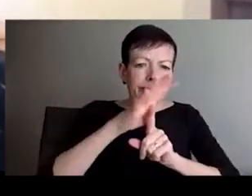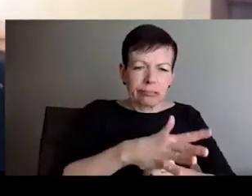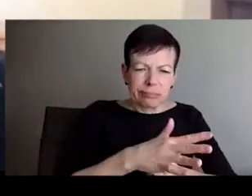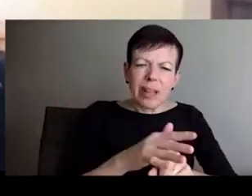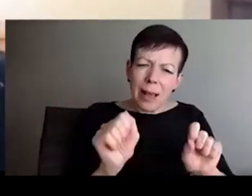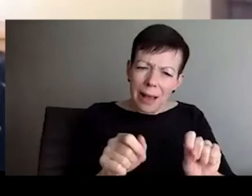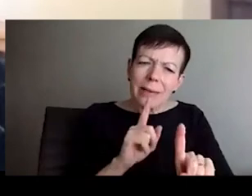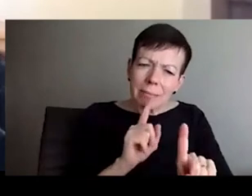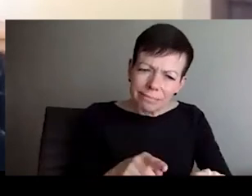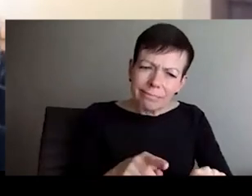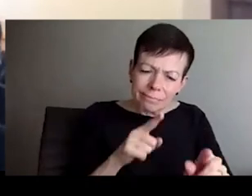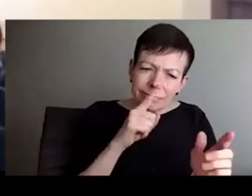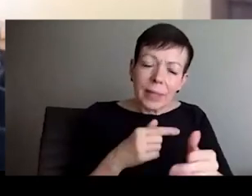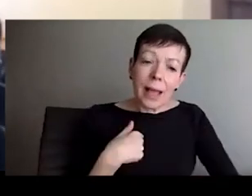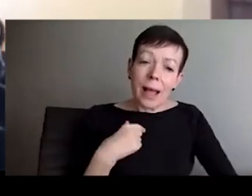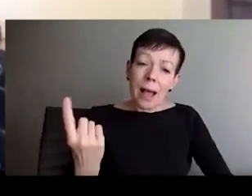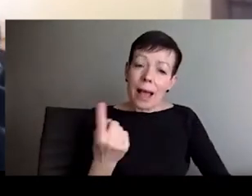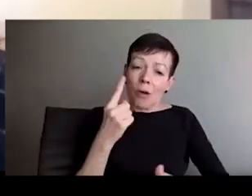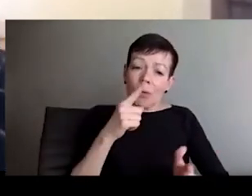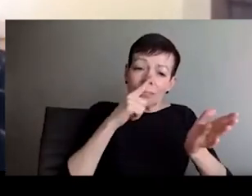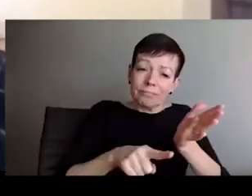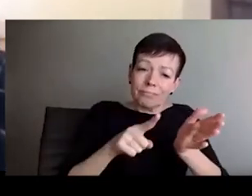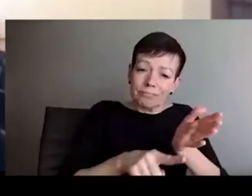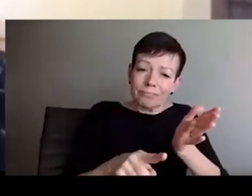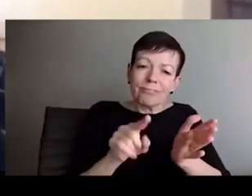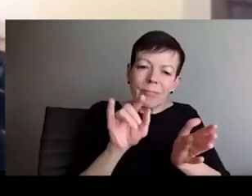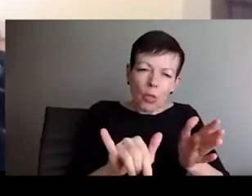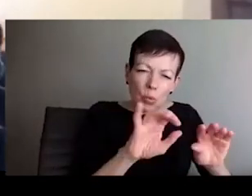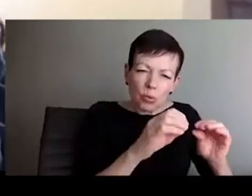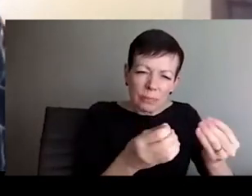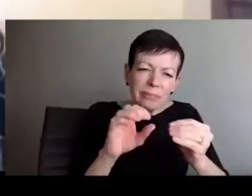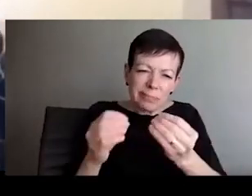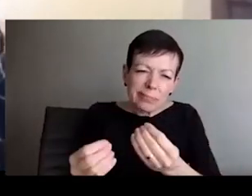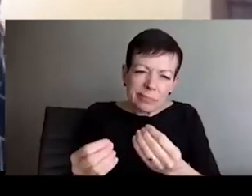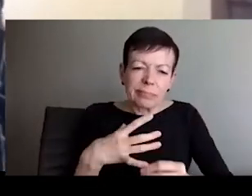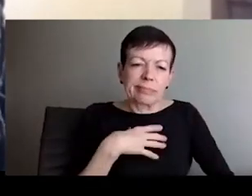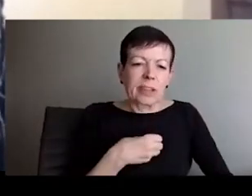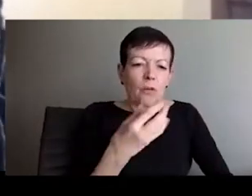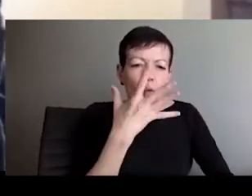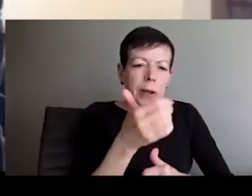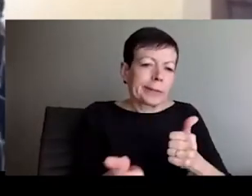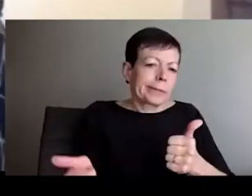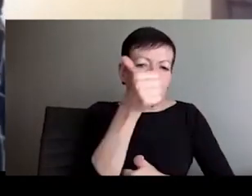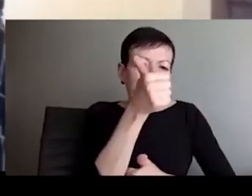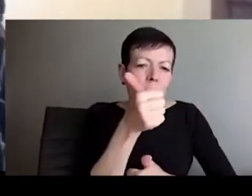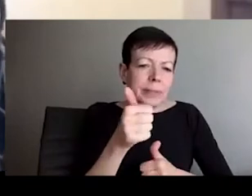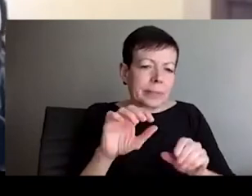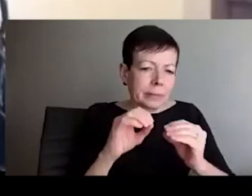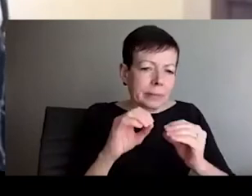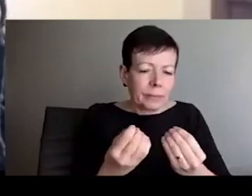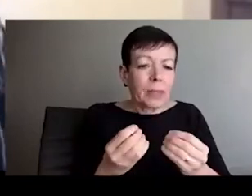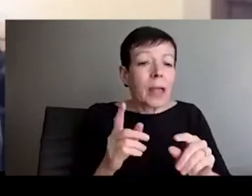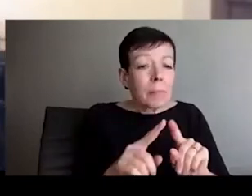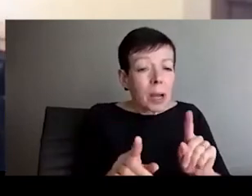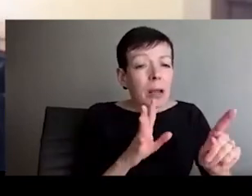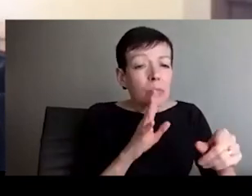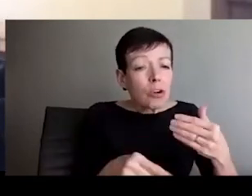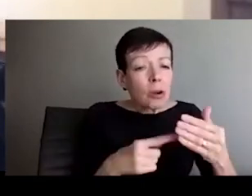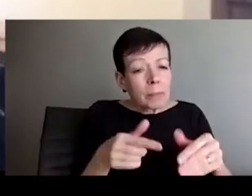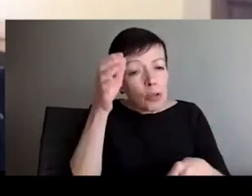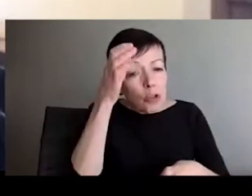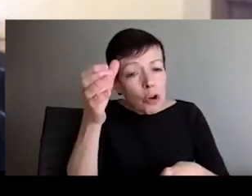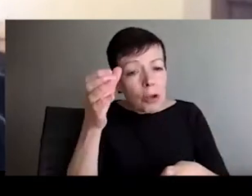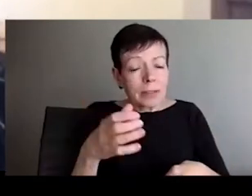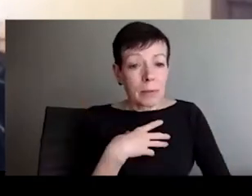shaping a type of a warmer reception and a legality in terms of who gets to cross which borders versus